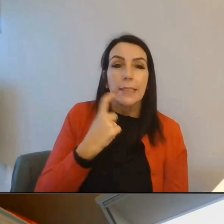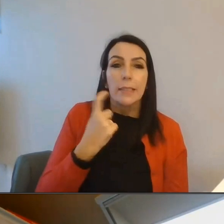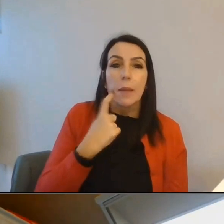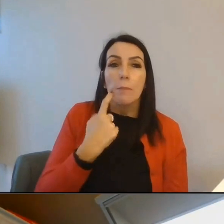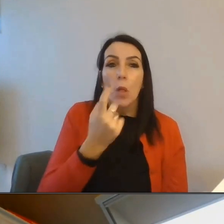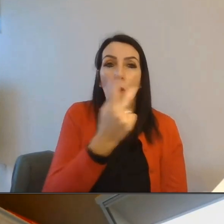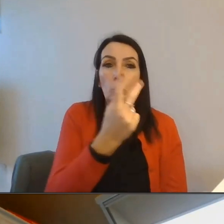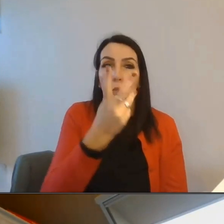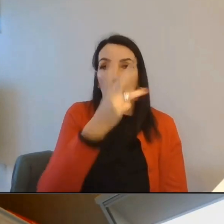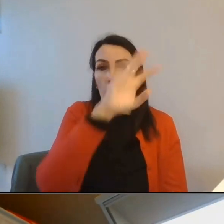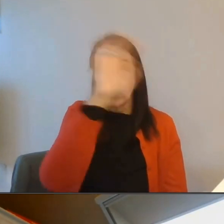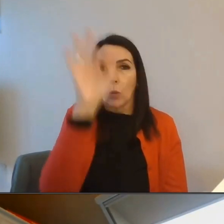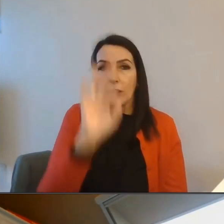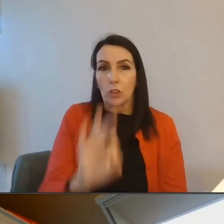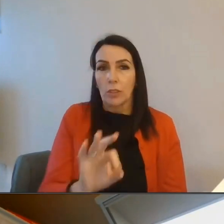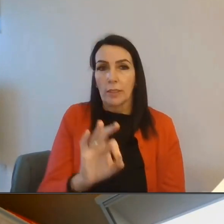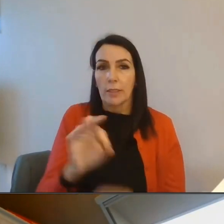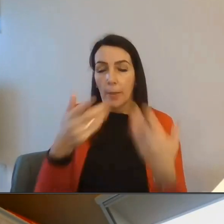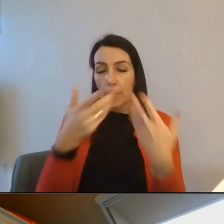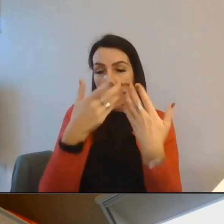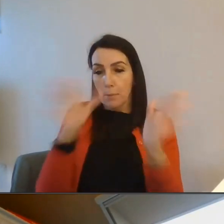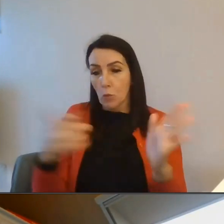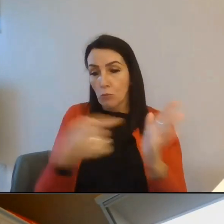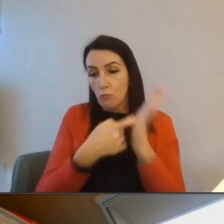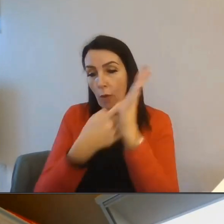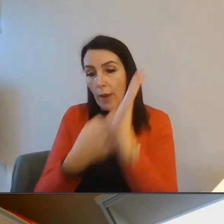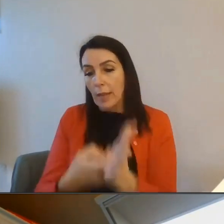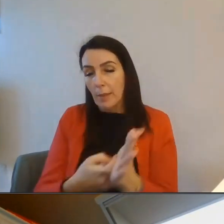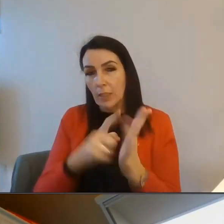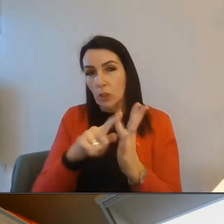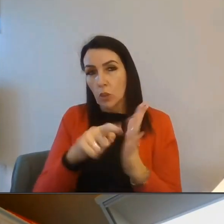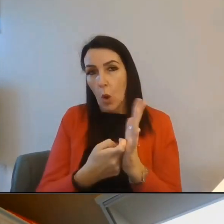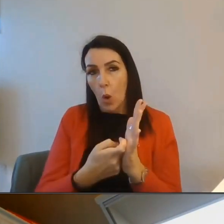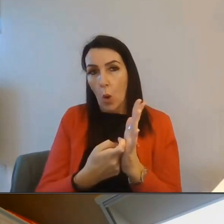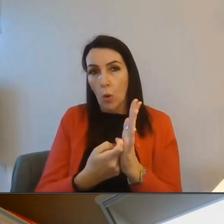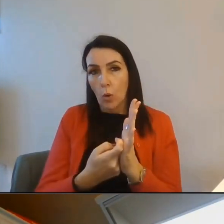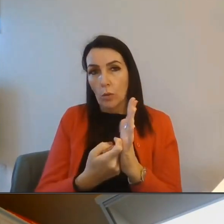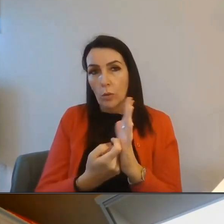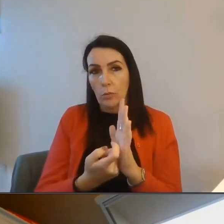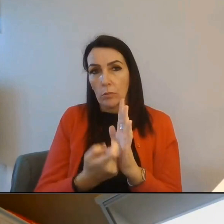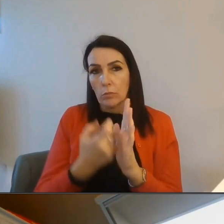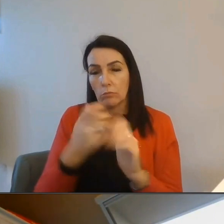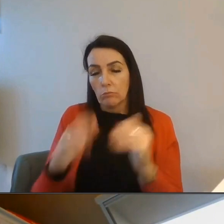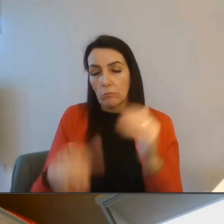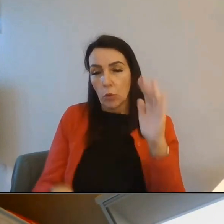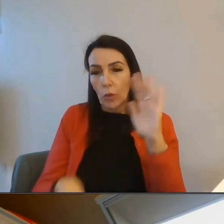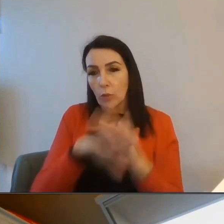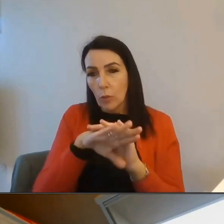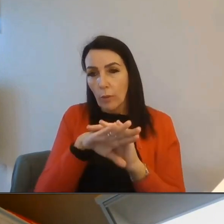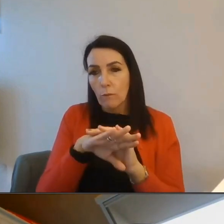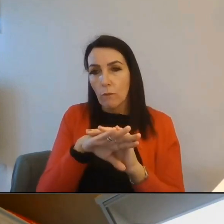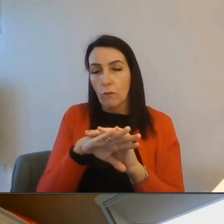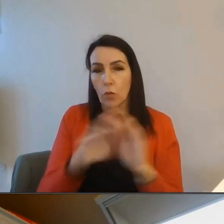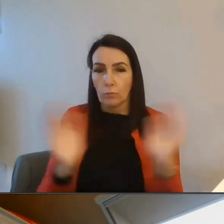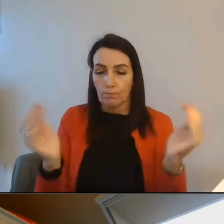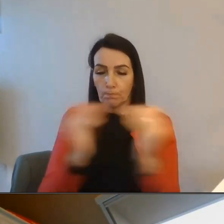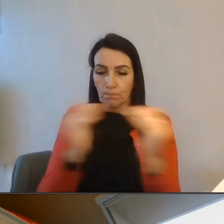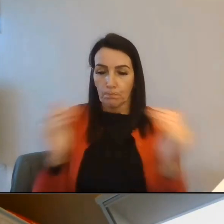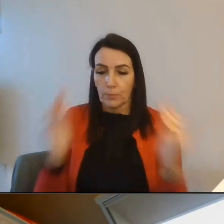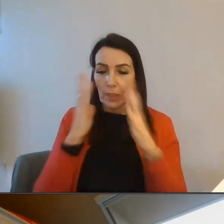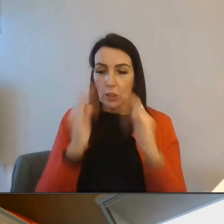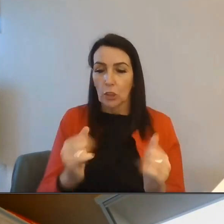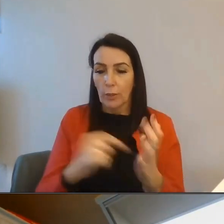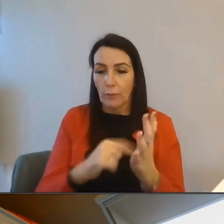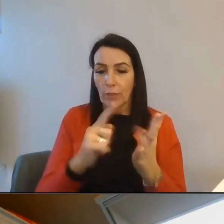questions and give some broad recommendations, or we could spec out and develop a full bespoke survey tool or